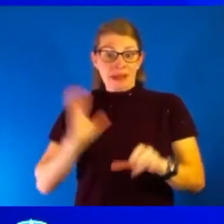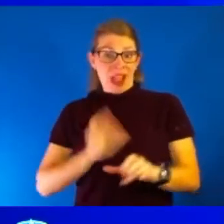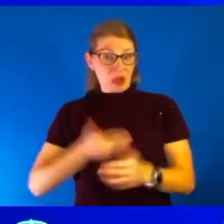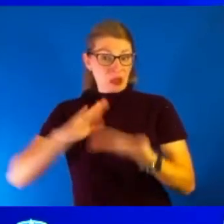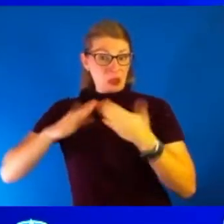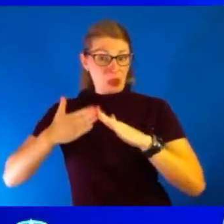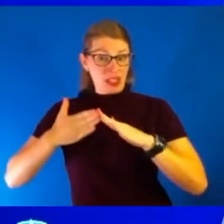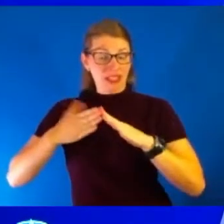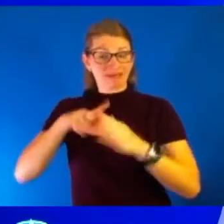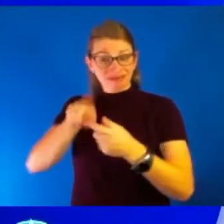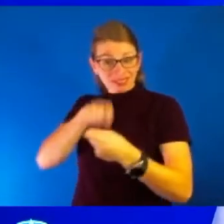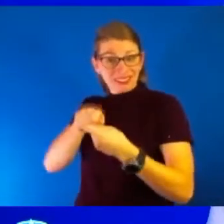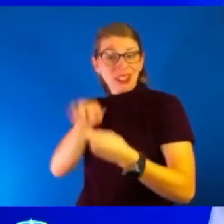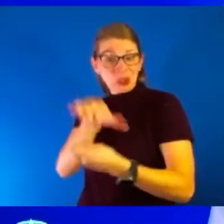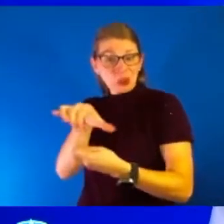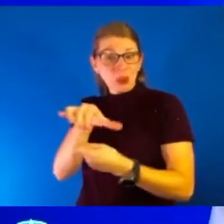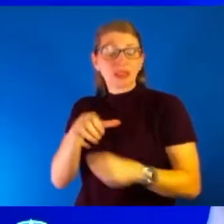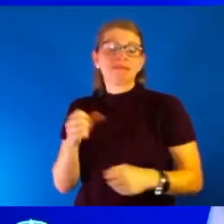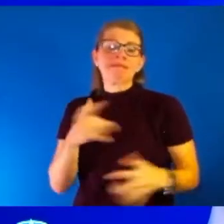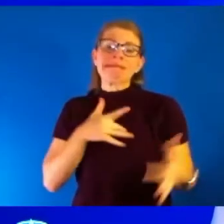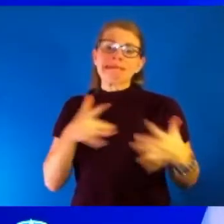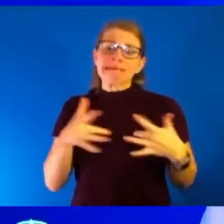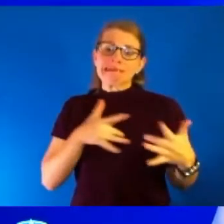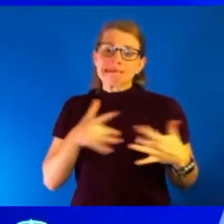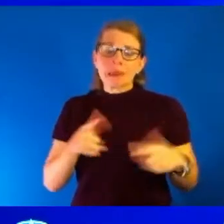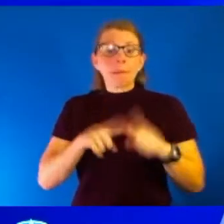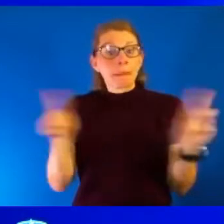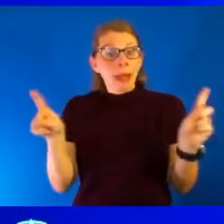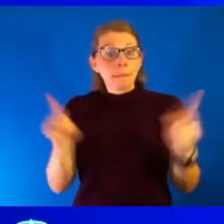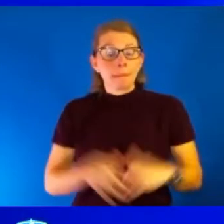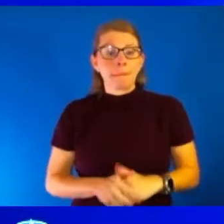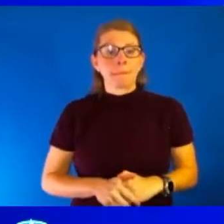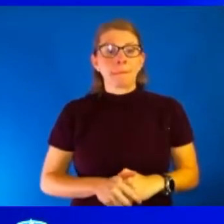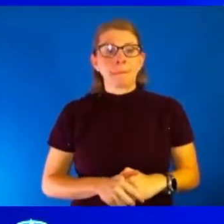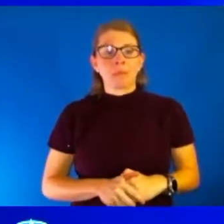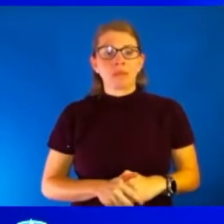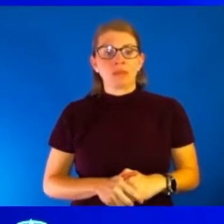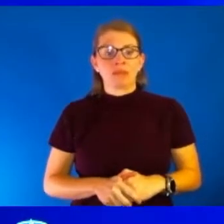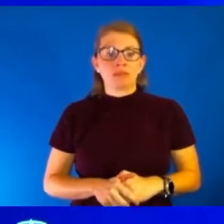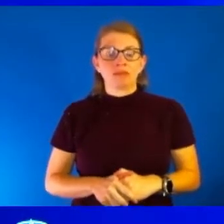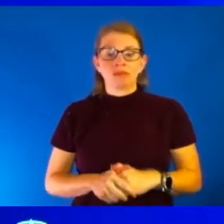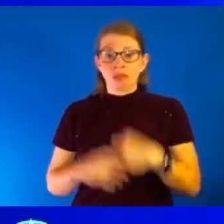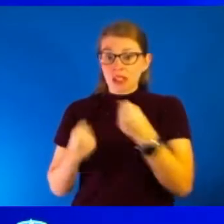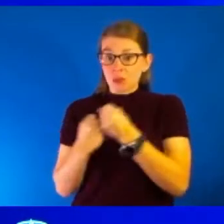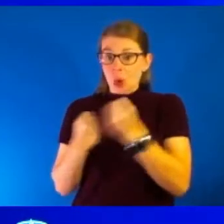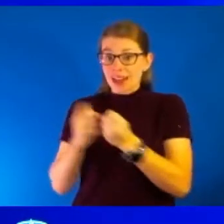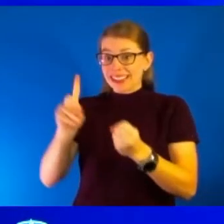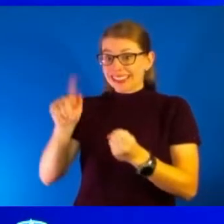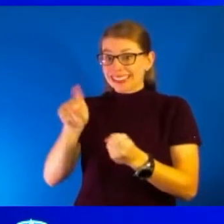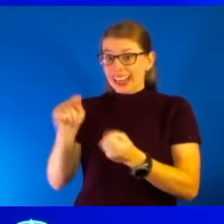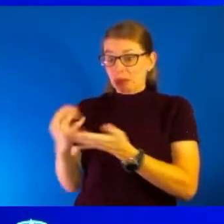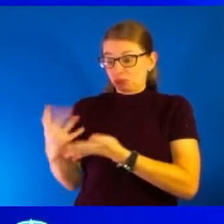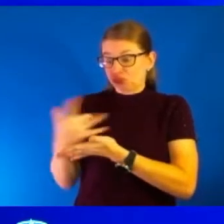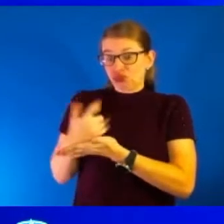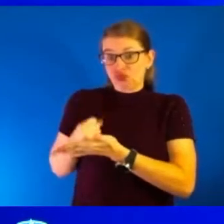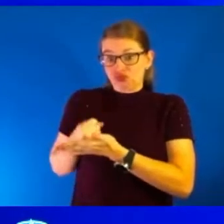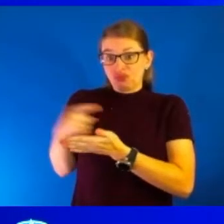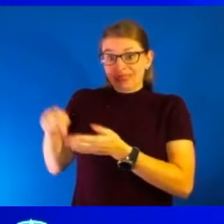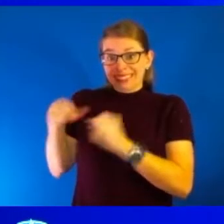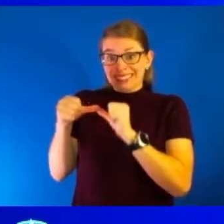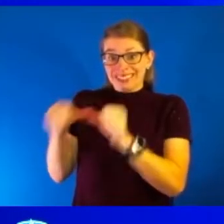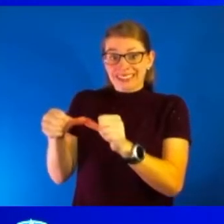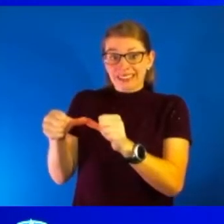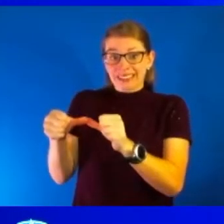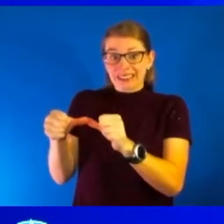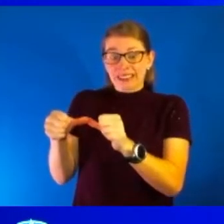as well. And so that's really concerning. But there continues to be supportive data that this continues to be now a